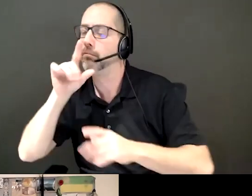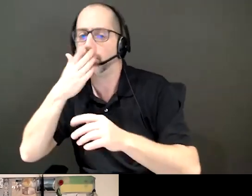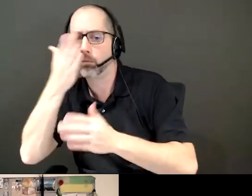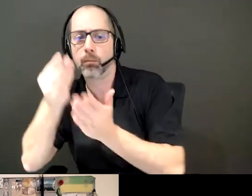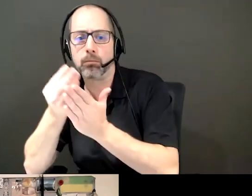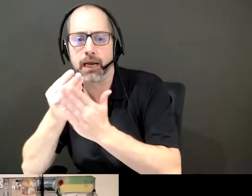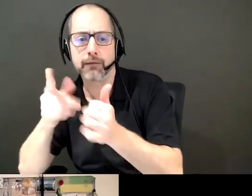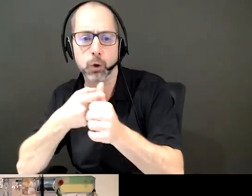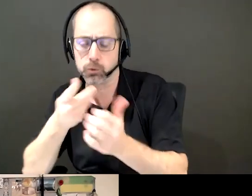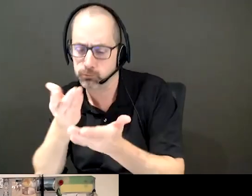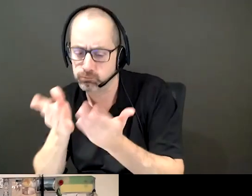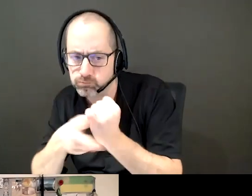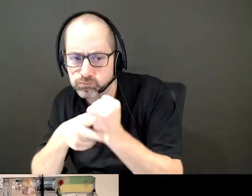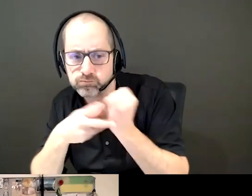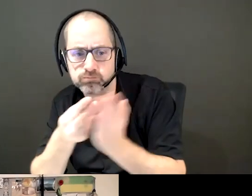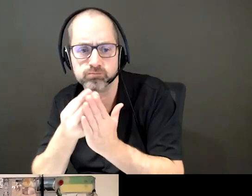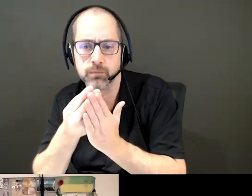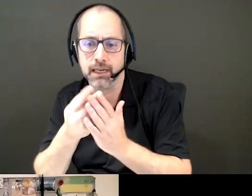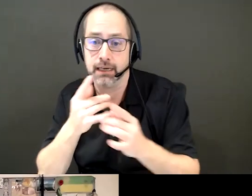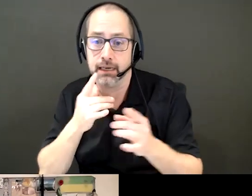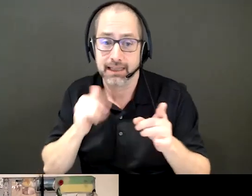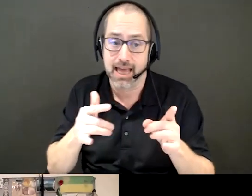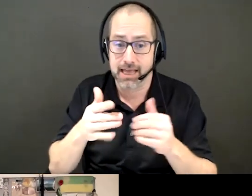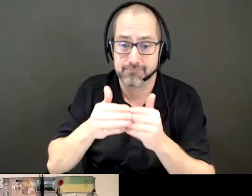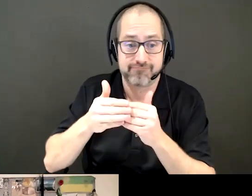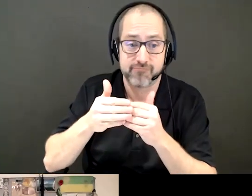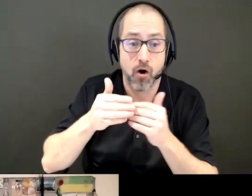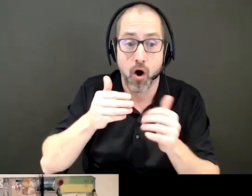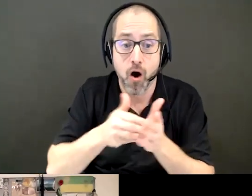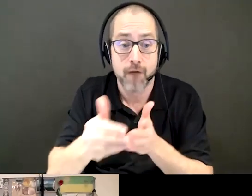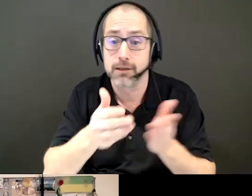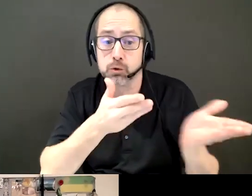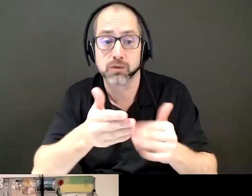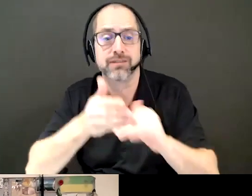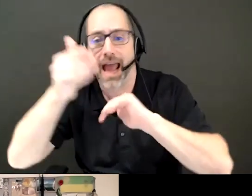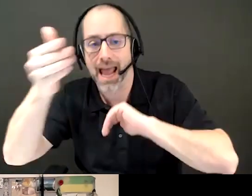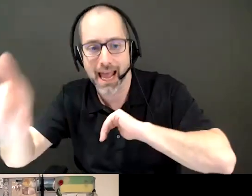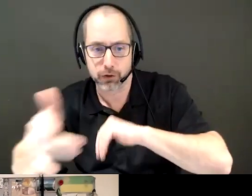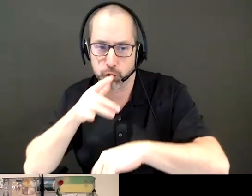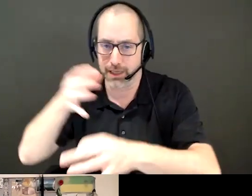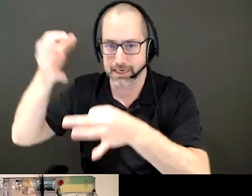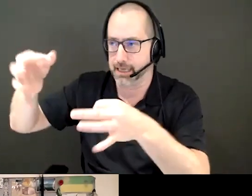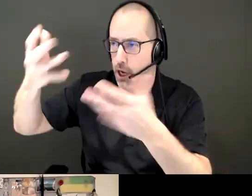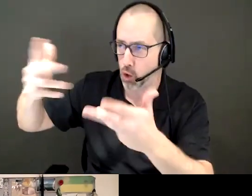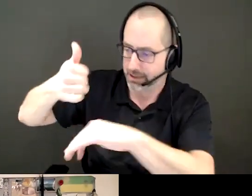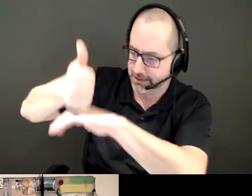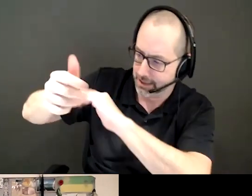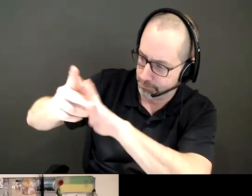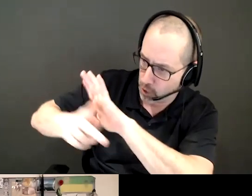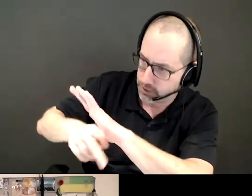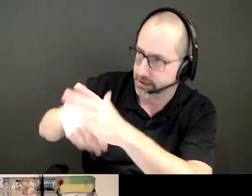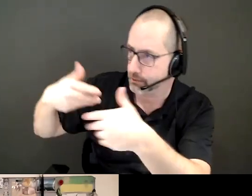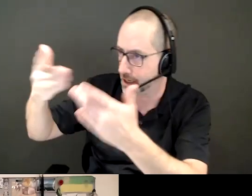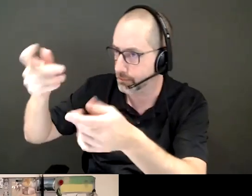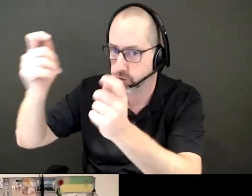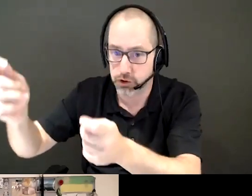specifically, that often were brought into after decisions have made to consult on policy changes and recommendations. And how do